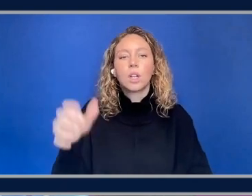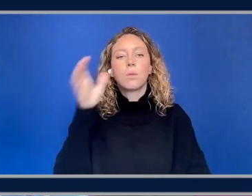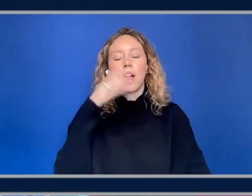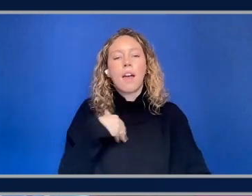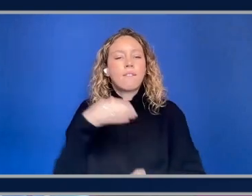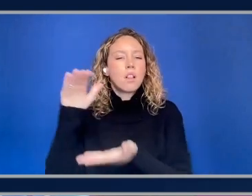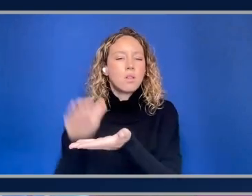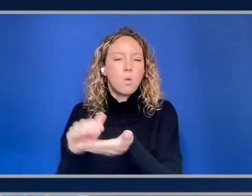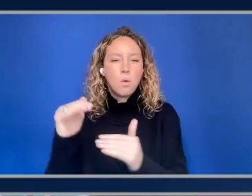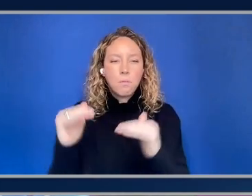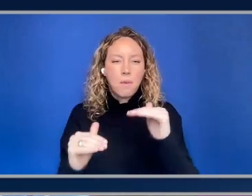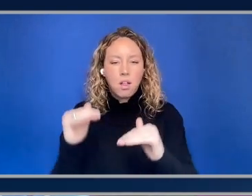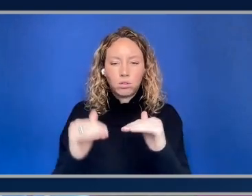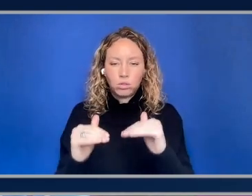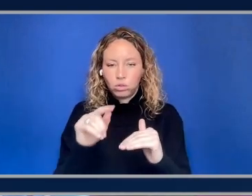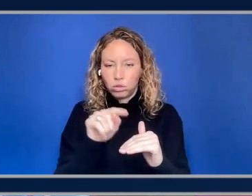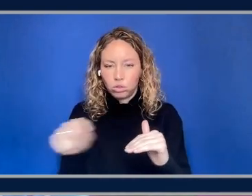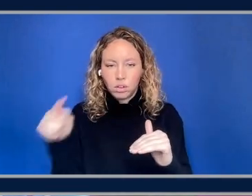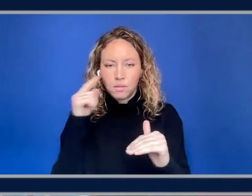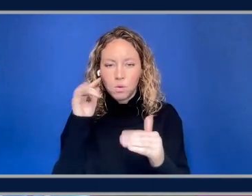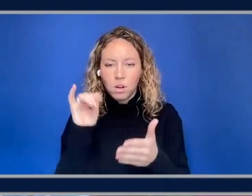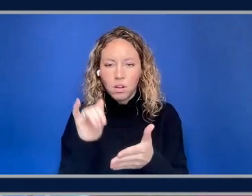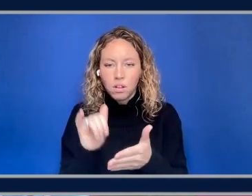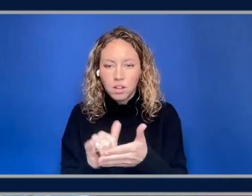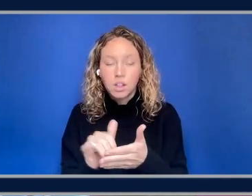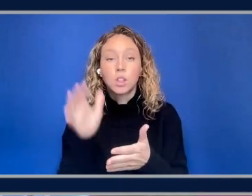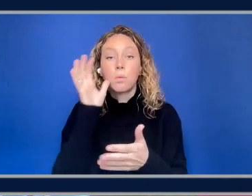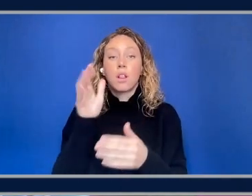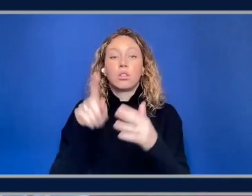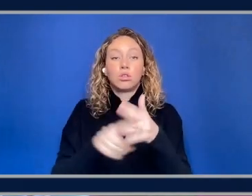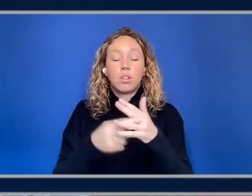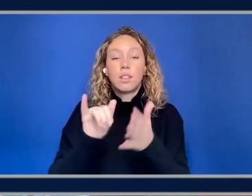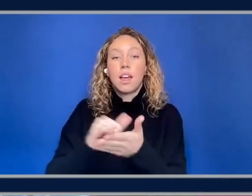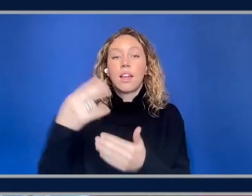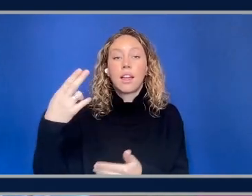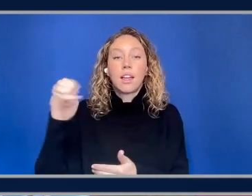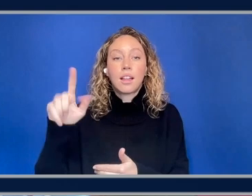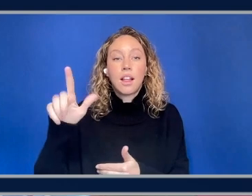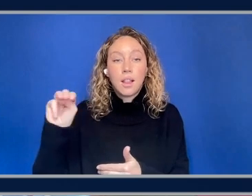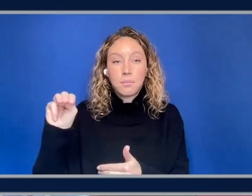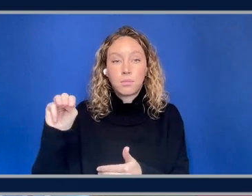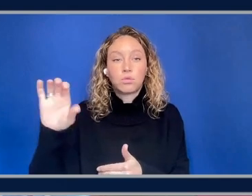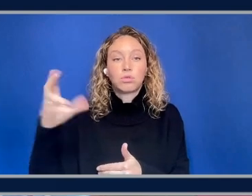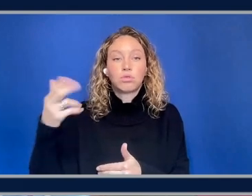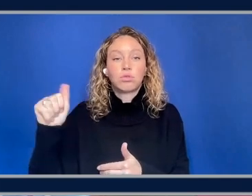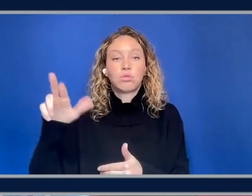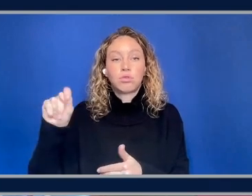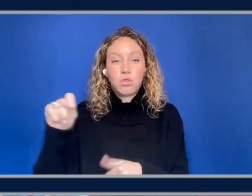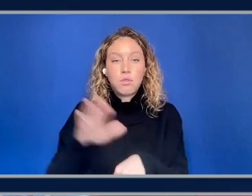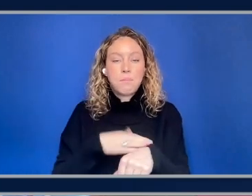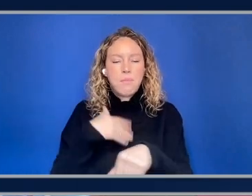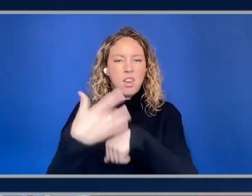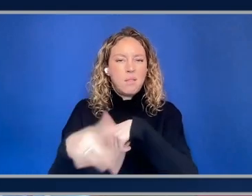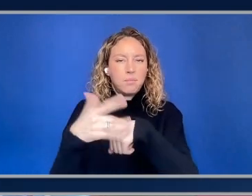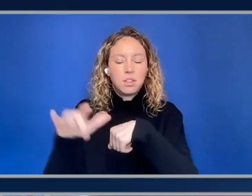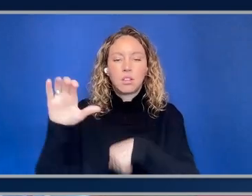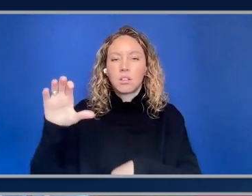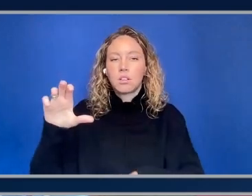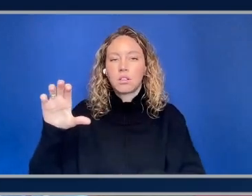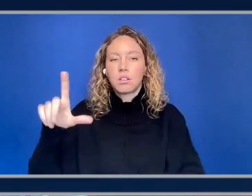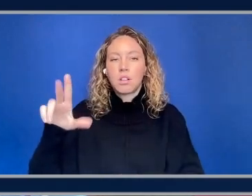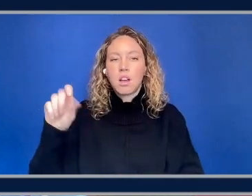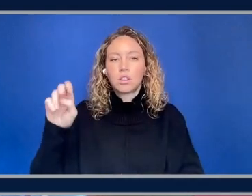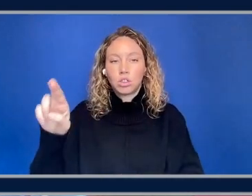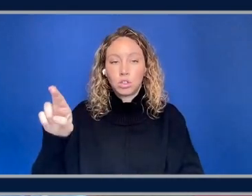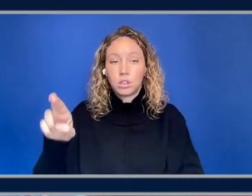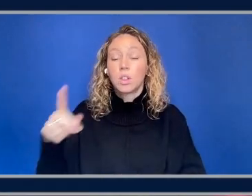just go ahead and install that helm chart onto my empty cluster. And this is something that's available for folks out there